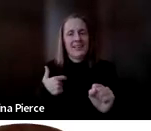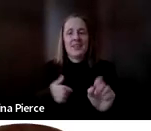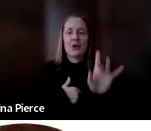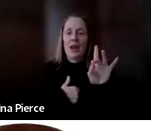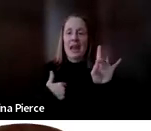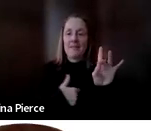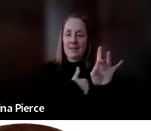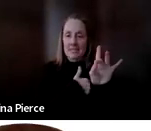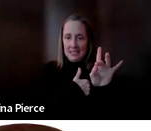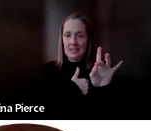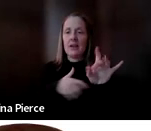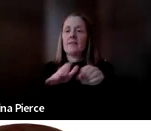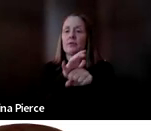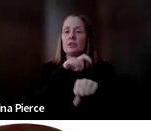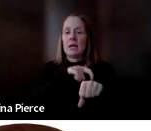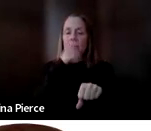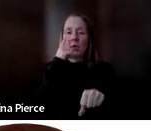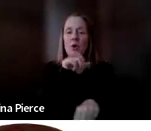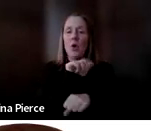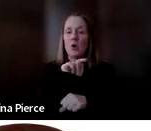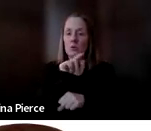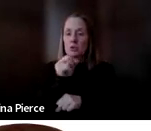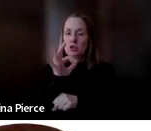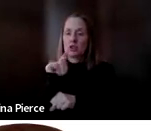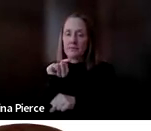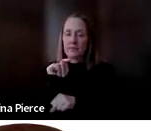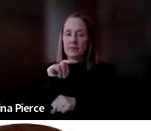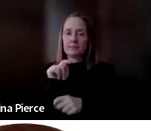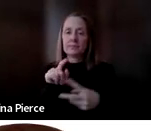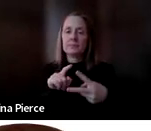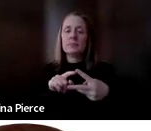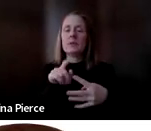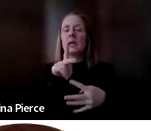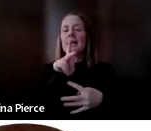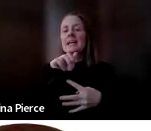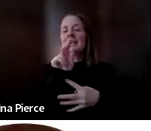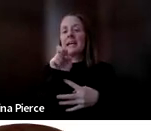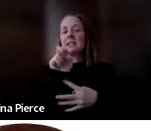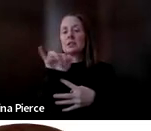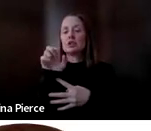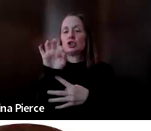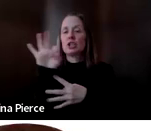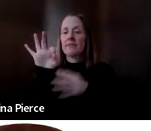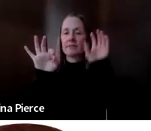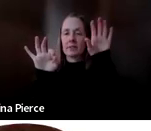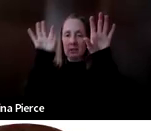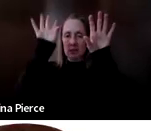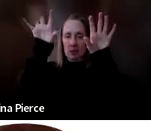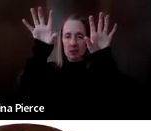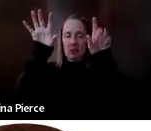that work full-time for Alt Shift. Kate and Jeff, our top photos are our